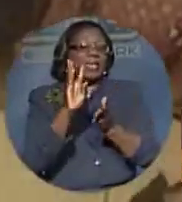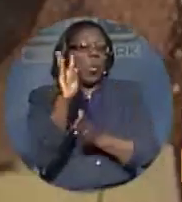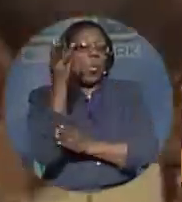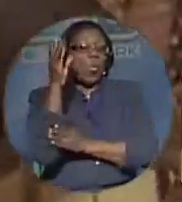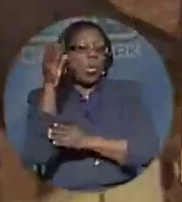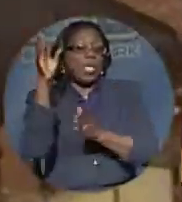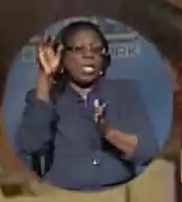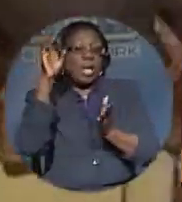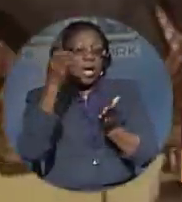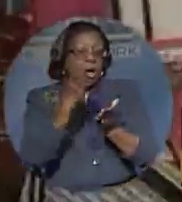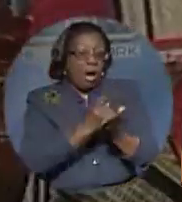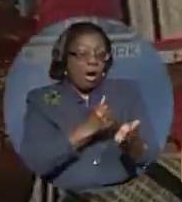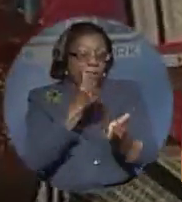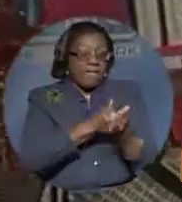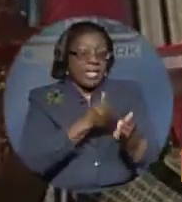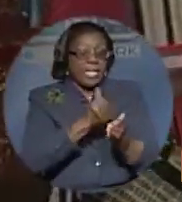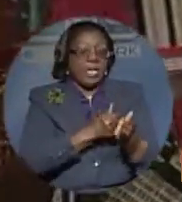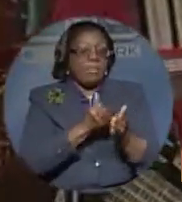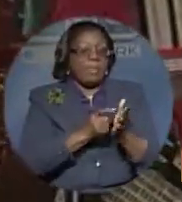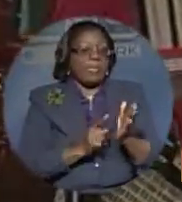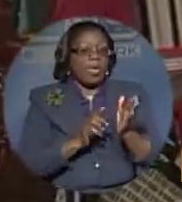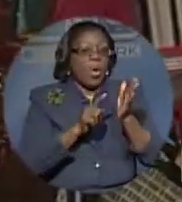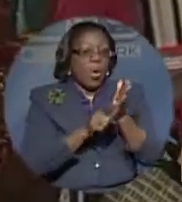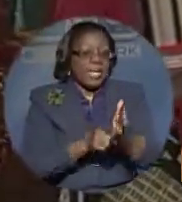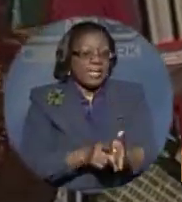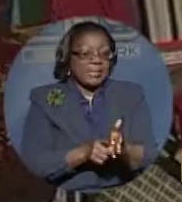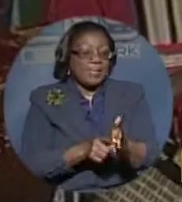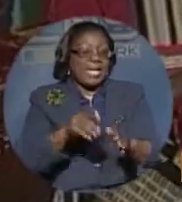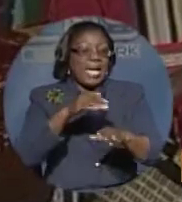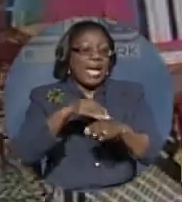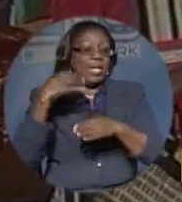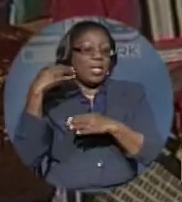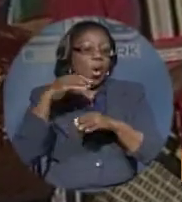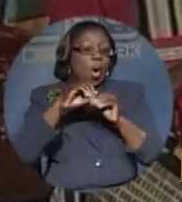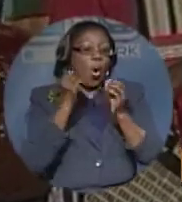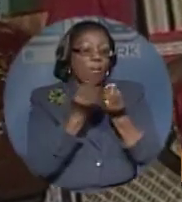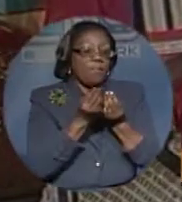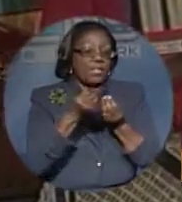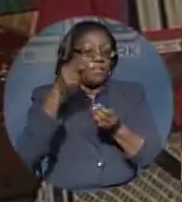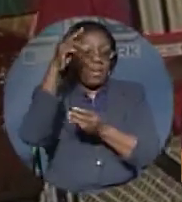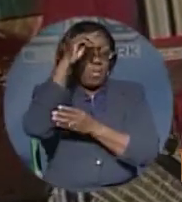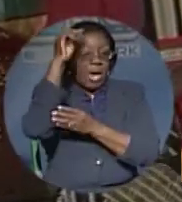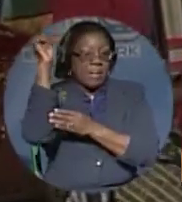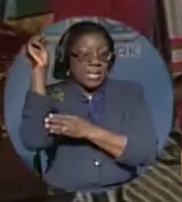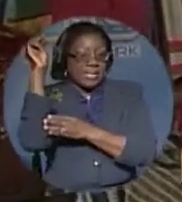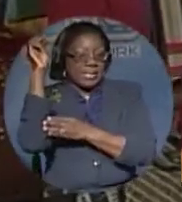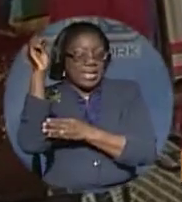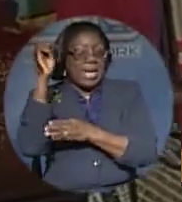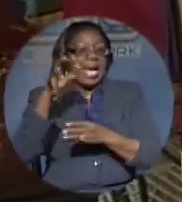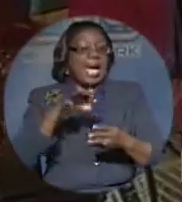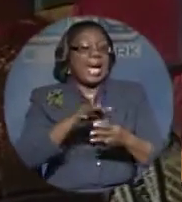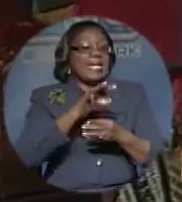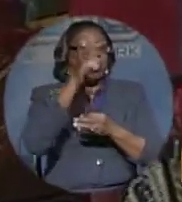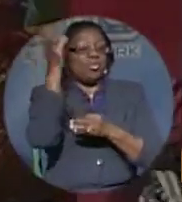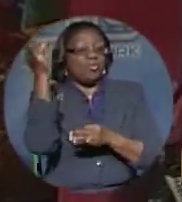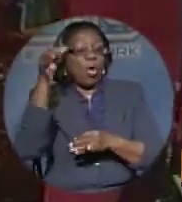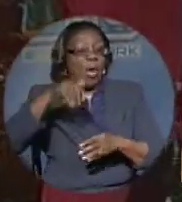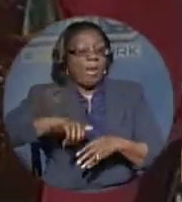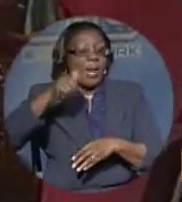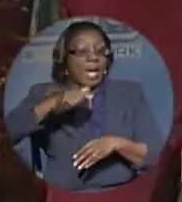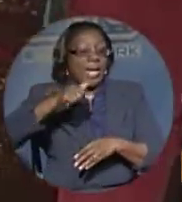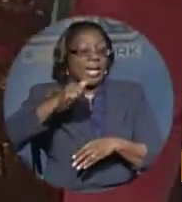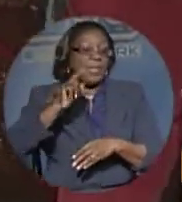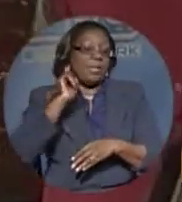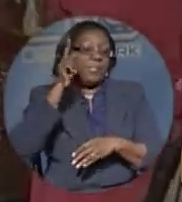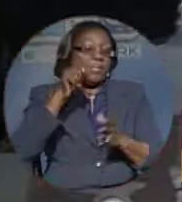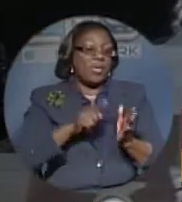office of the Prime Minister, and this straw bag, a gift to the wife of the Prime Minister, are just two tokens the Prime Minister hopes will be representative of